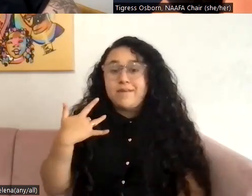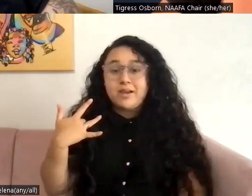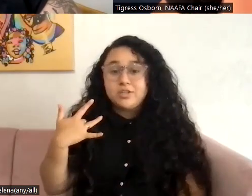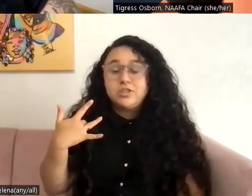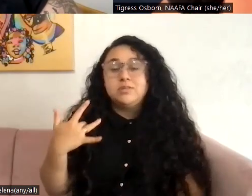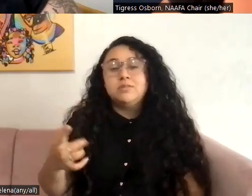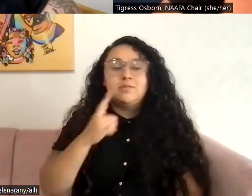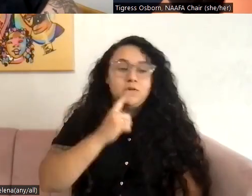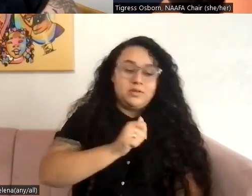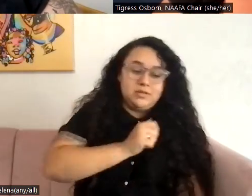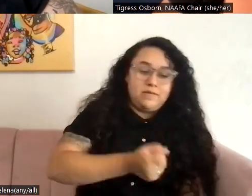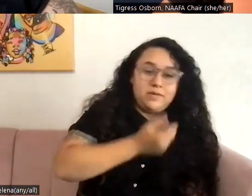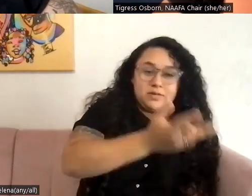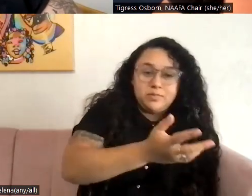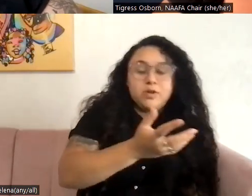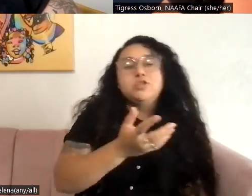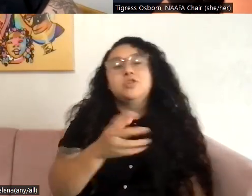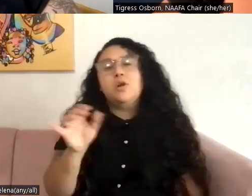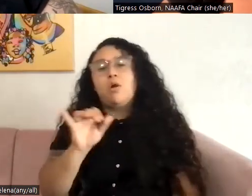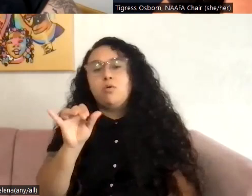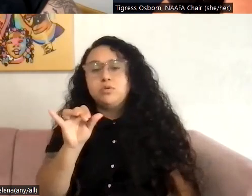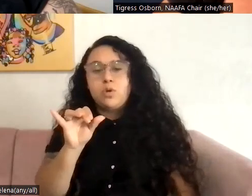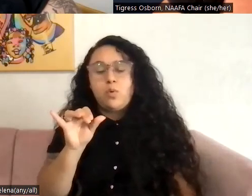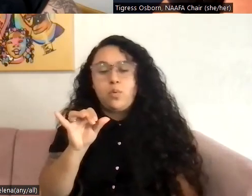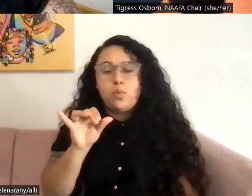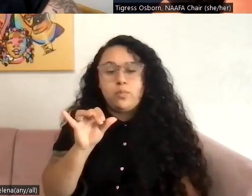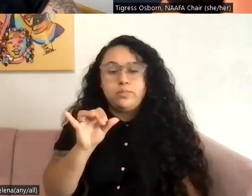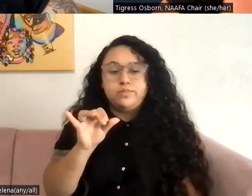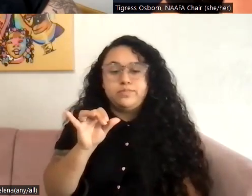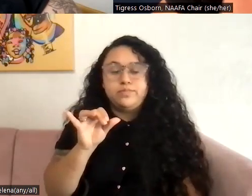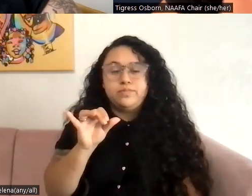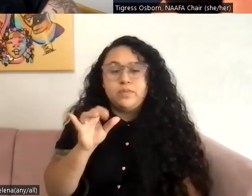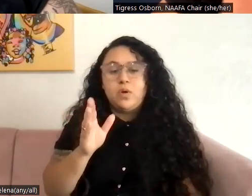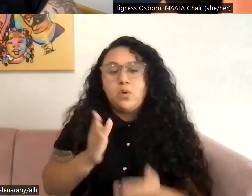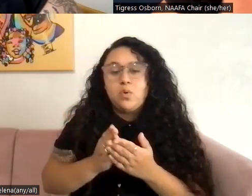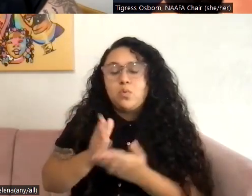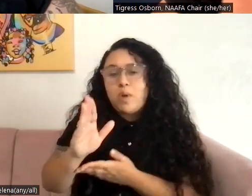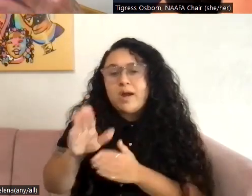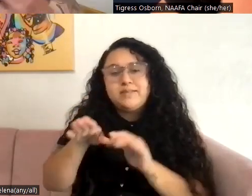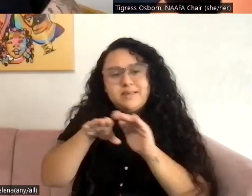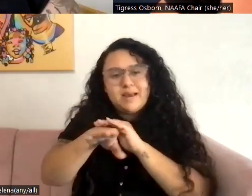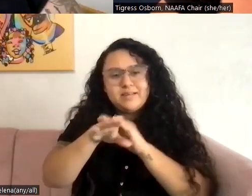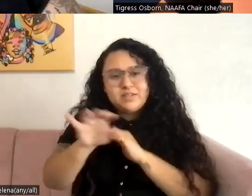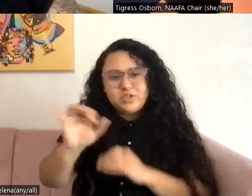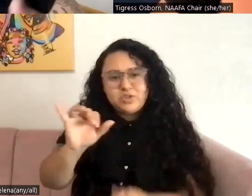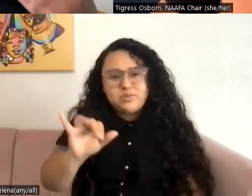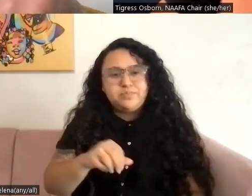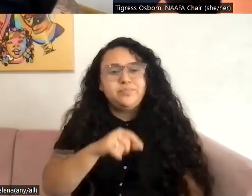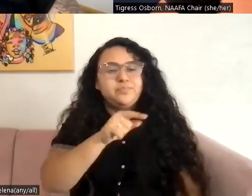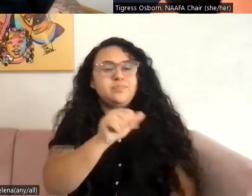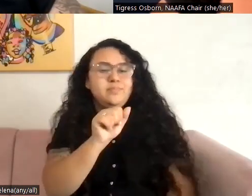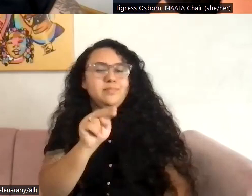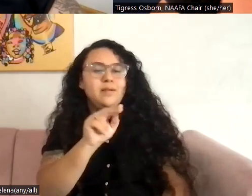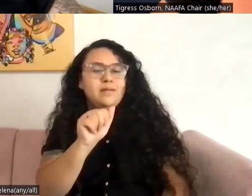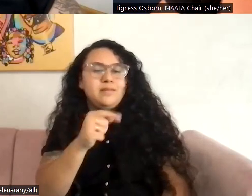self-expression ways and in the, um, like rights and access kind of ways. Absolutely. I mean, coming to